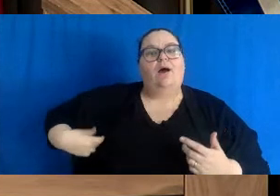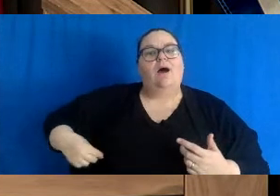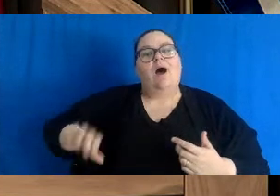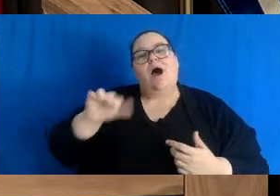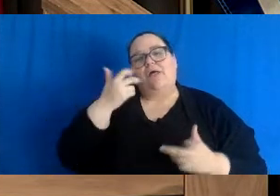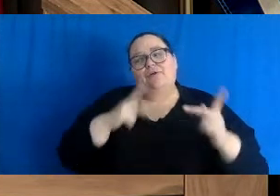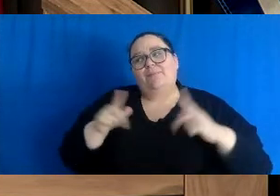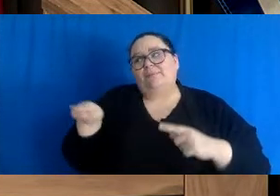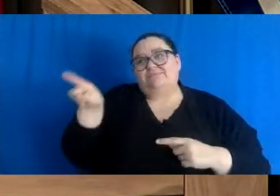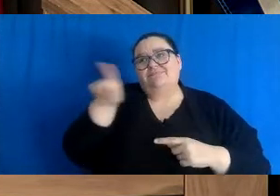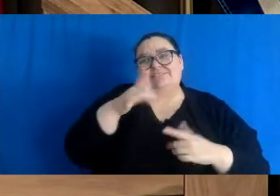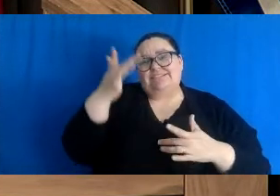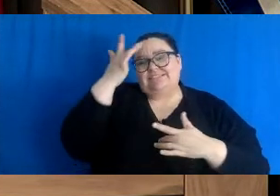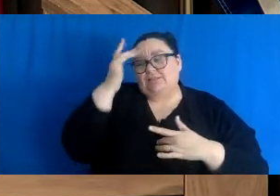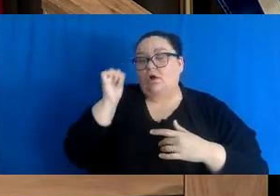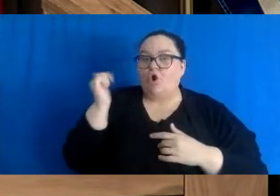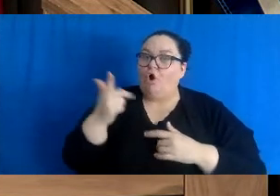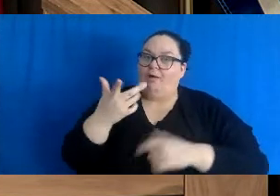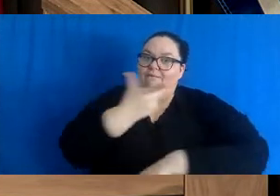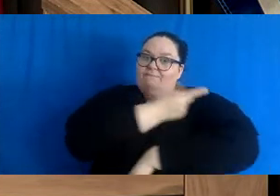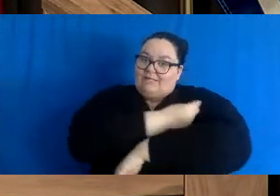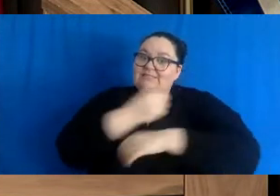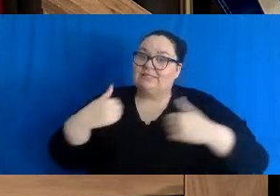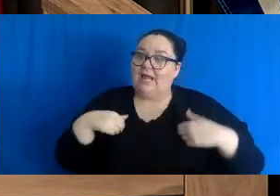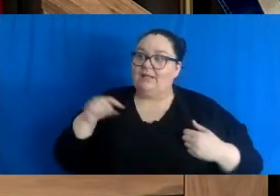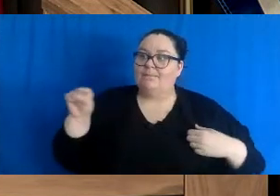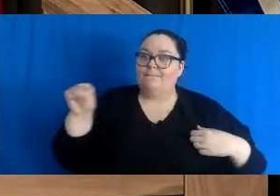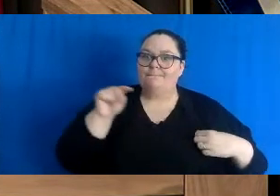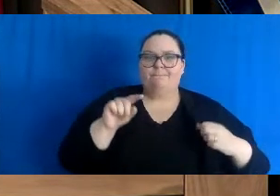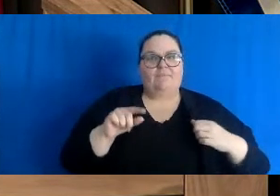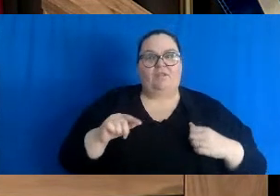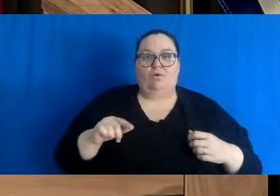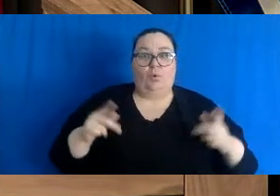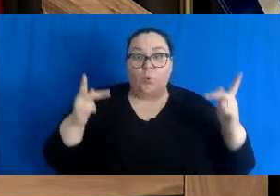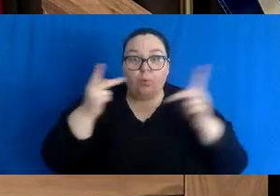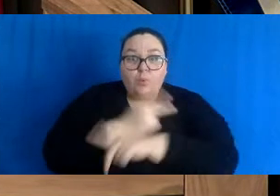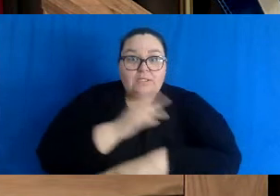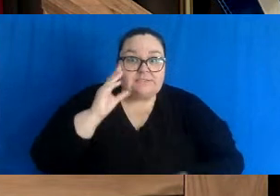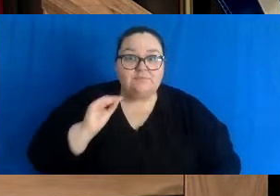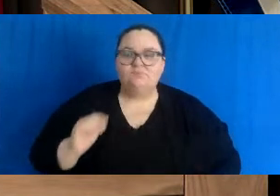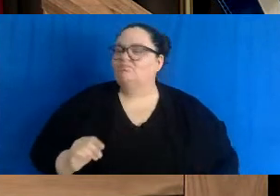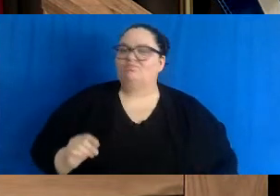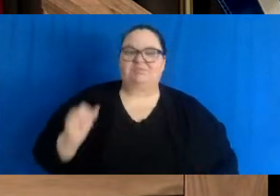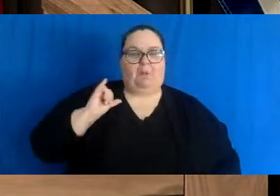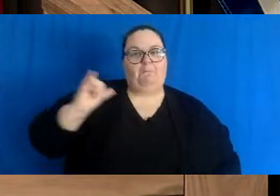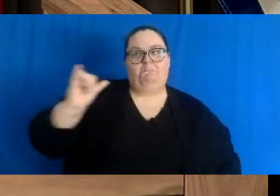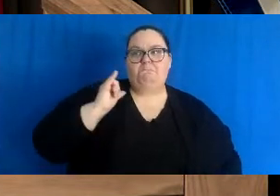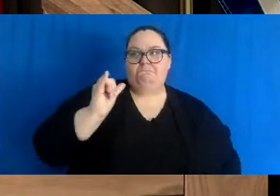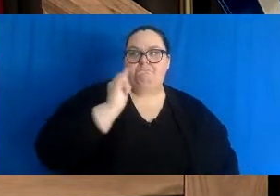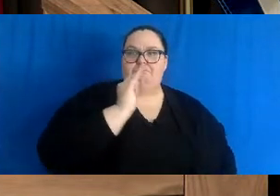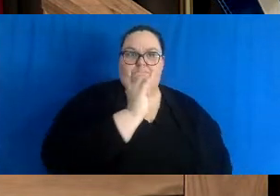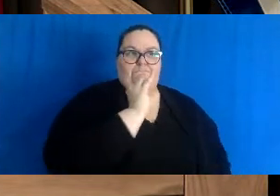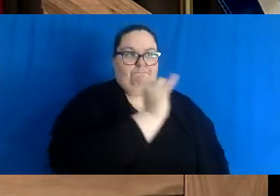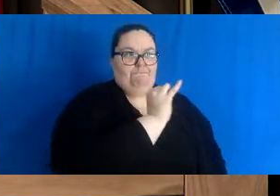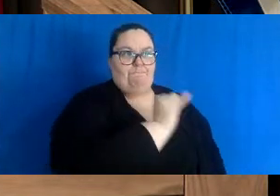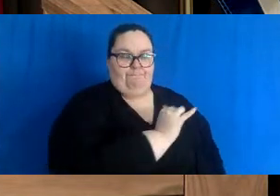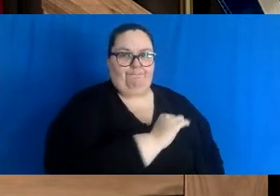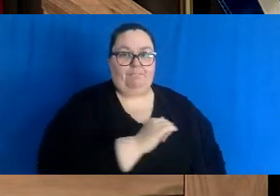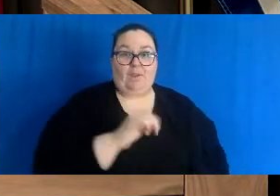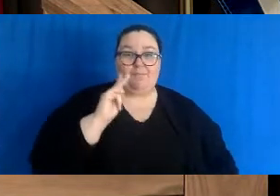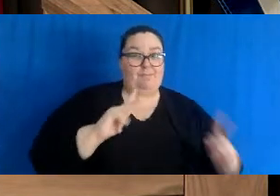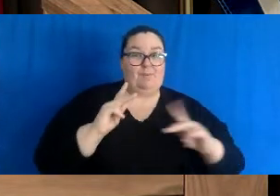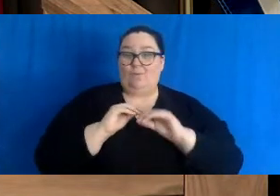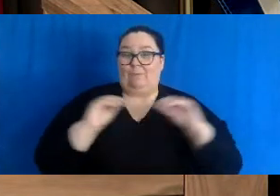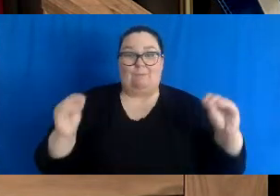all were vaccinated and didn't have more of experience than a head cold. But those that are not protected vaccinated